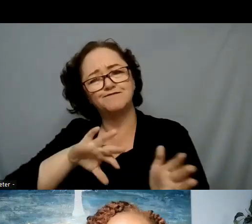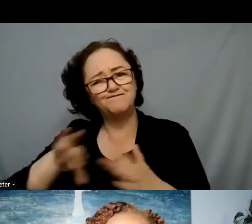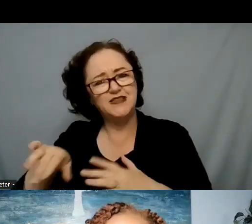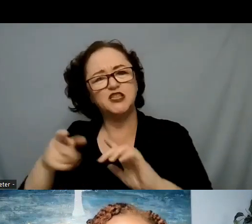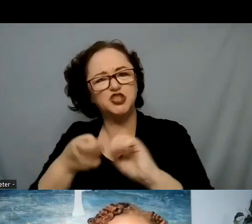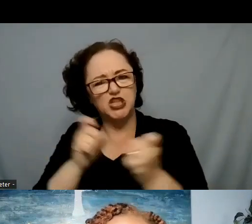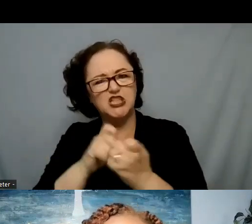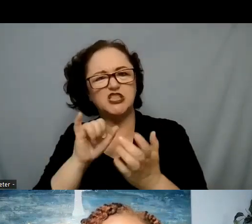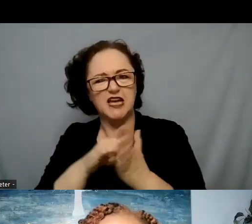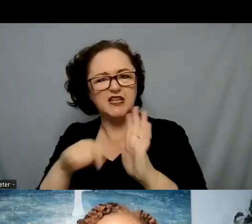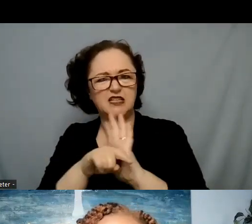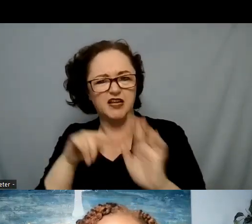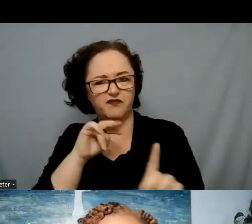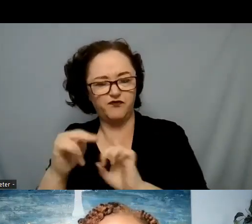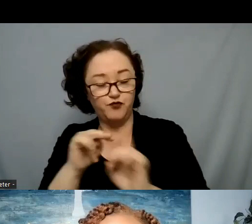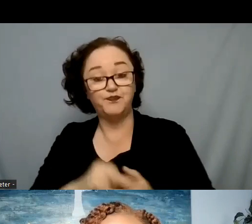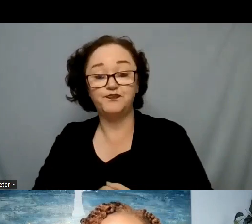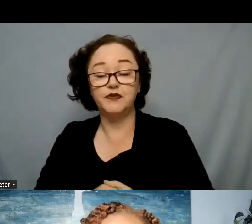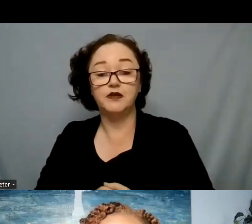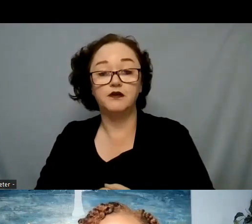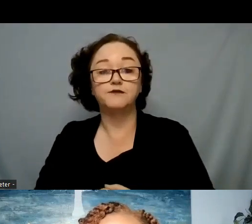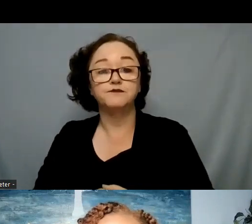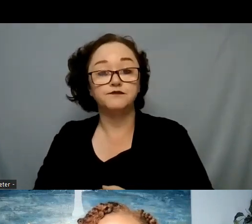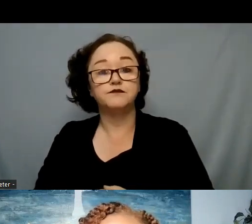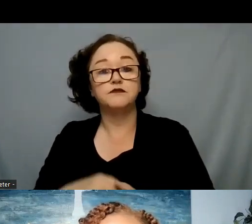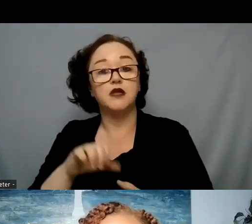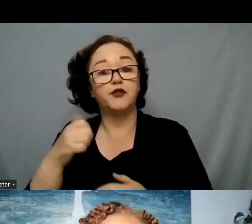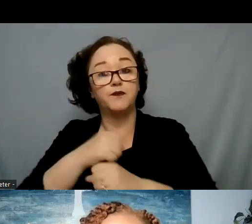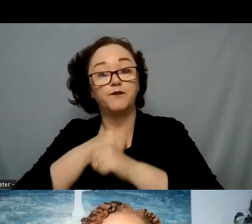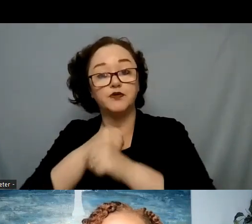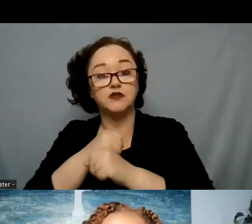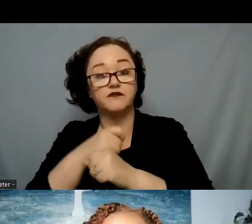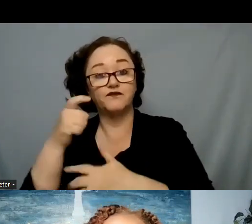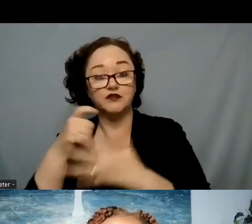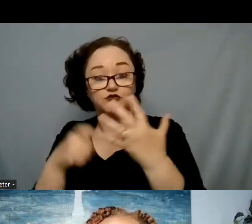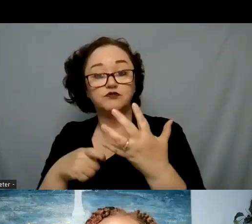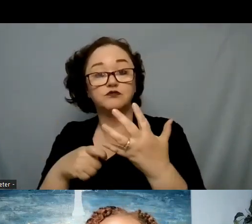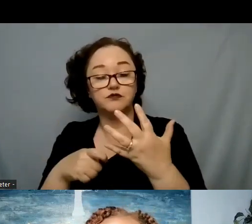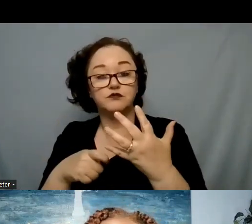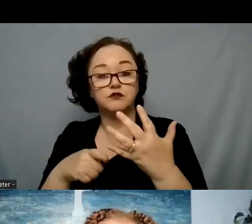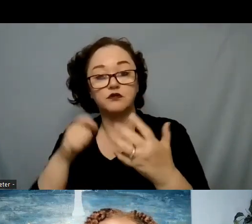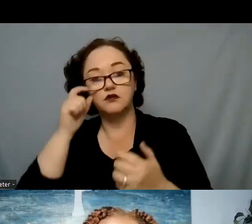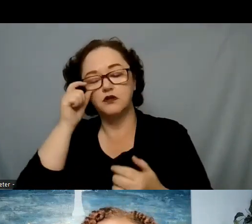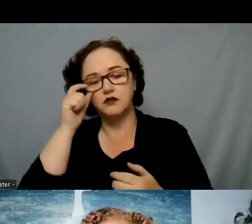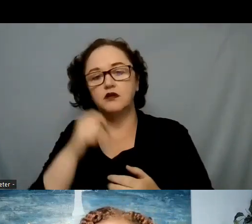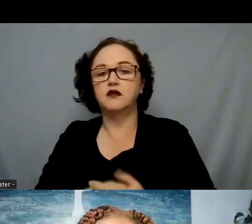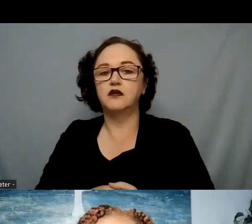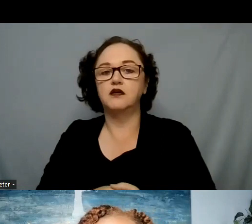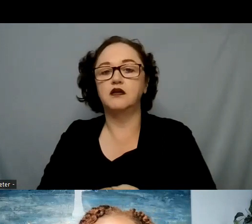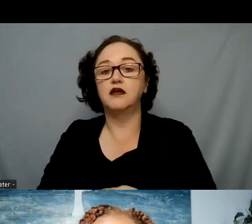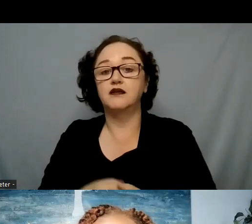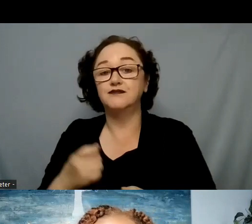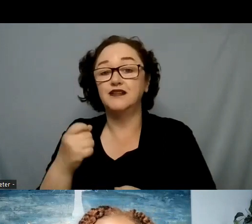that that can sometimes be a protective factor in the middle of crisis having emotional intelligence